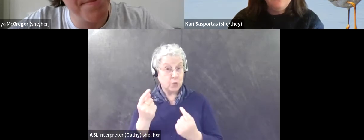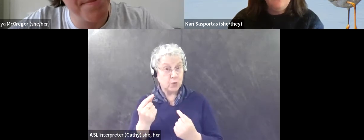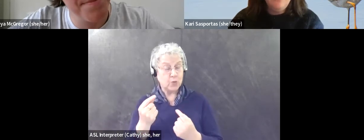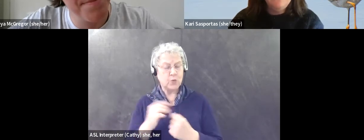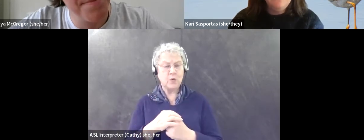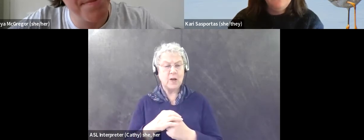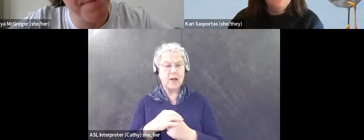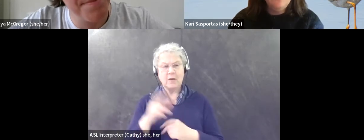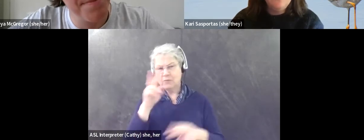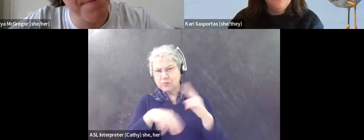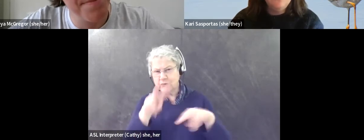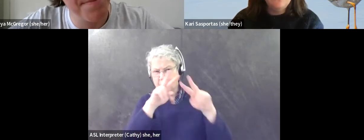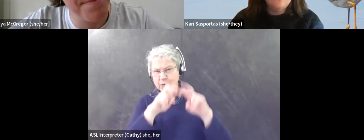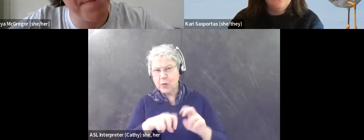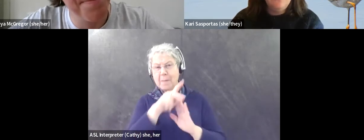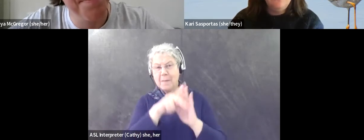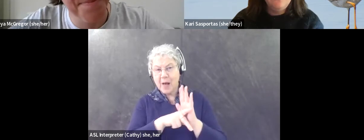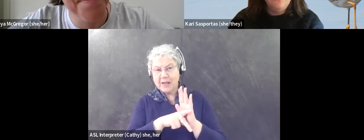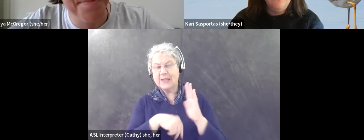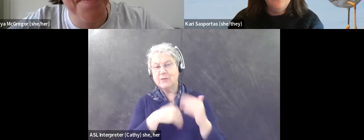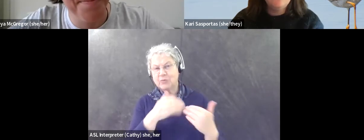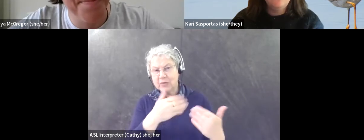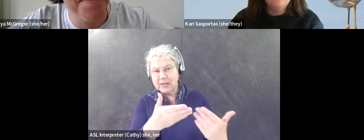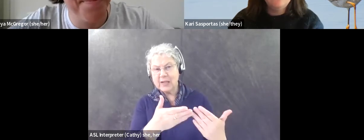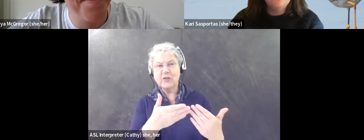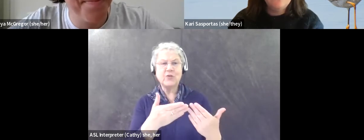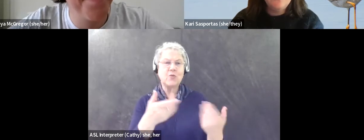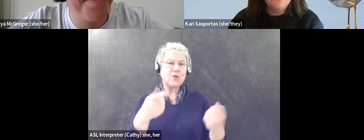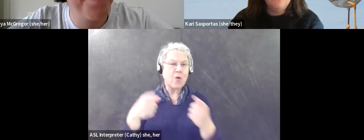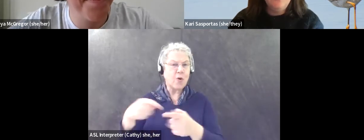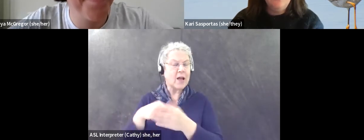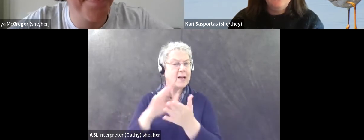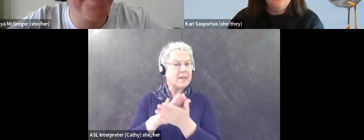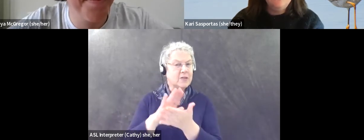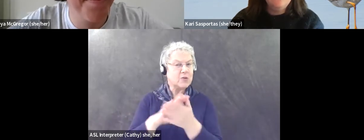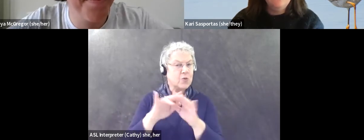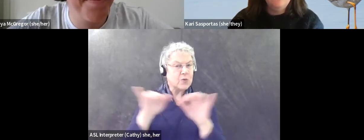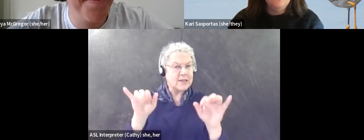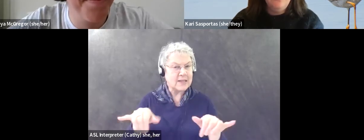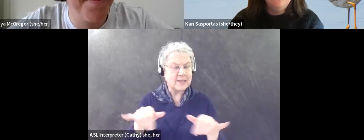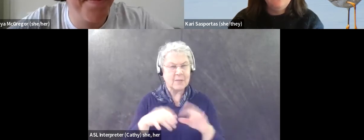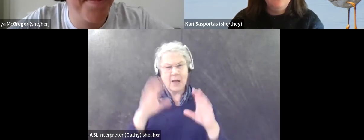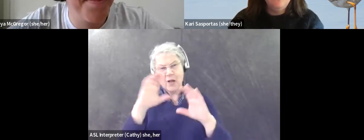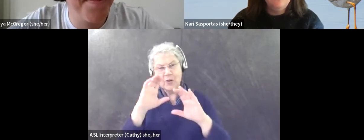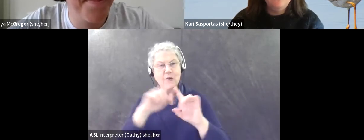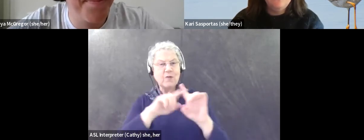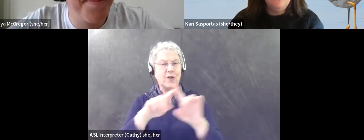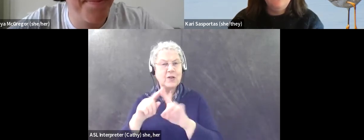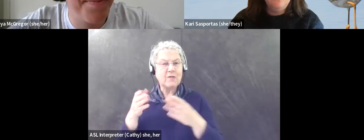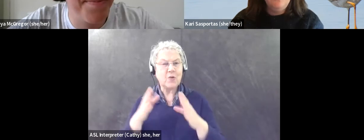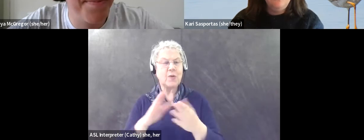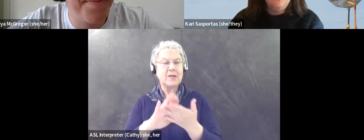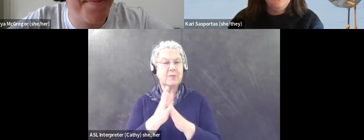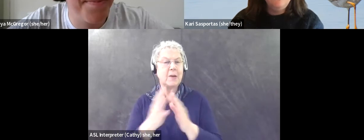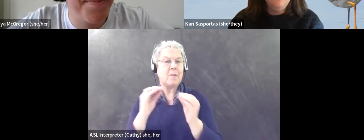town policies and procedures and, um, what's going on in the school system, uh, to look for ways to be more inclusive,